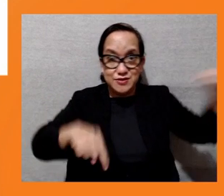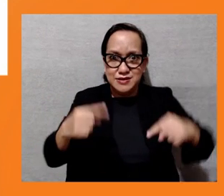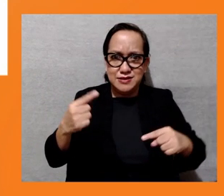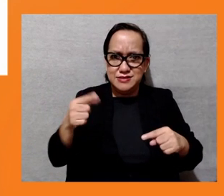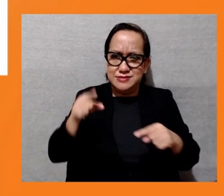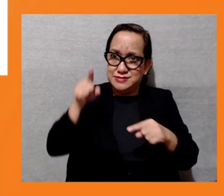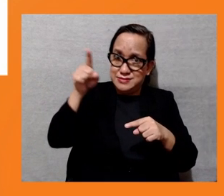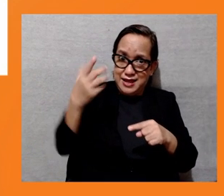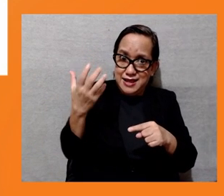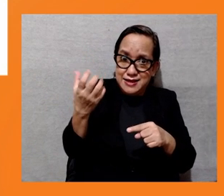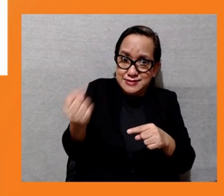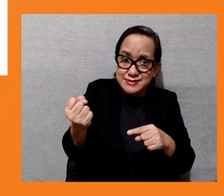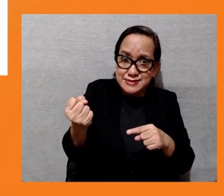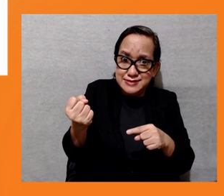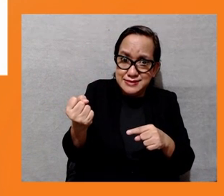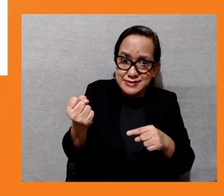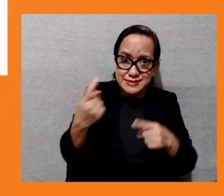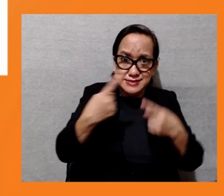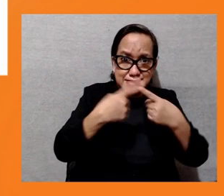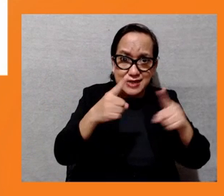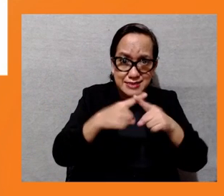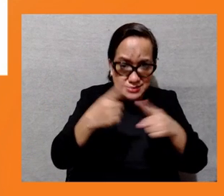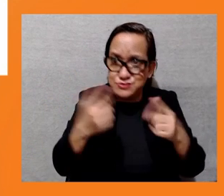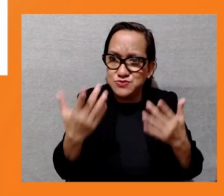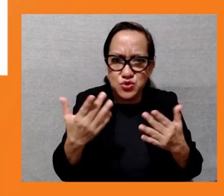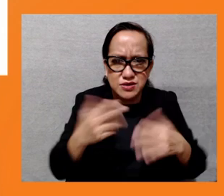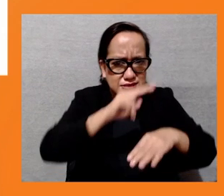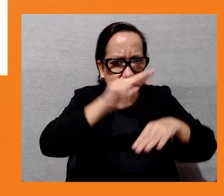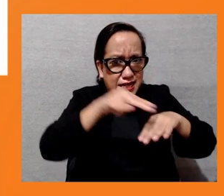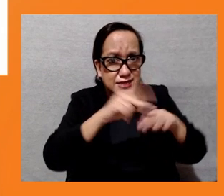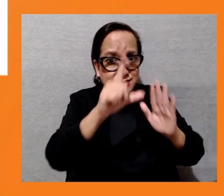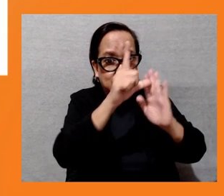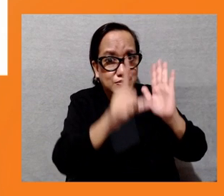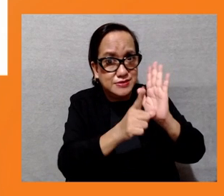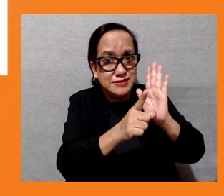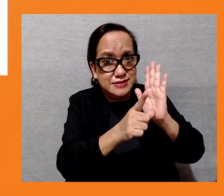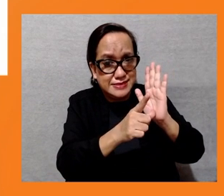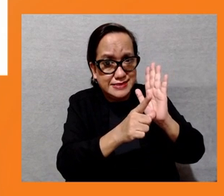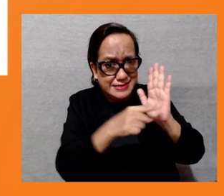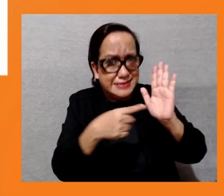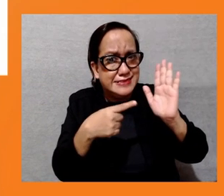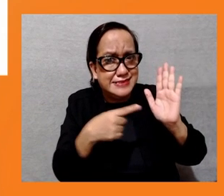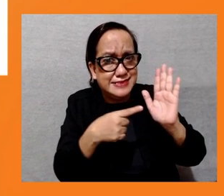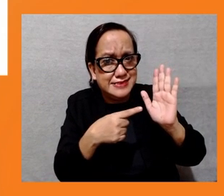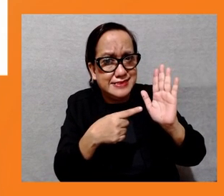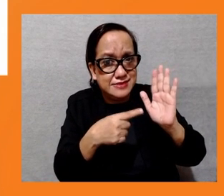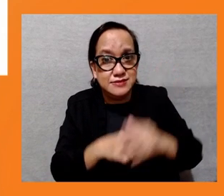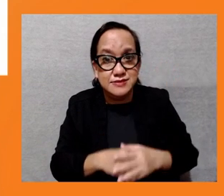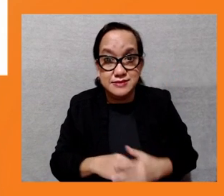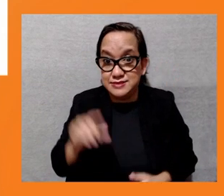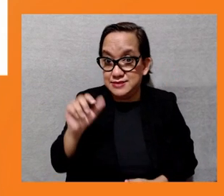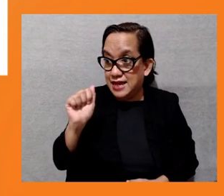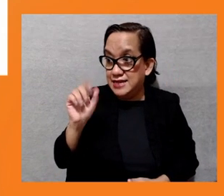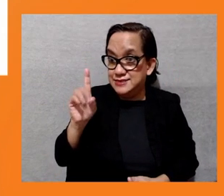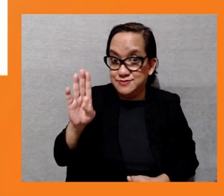laws. And if there was an upward harmonization, I think we could have resolved that that issue. But at the moment, we are